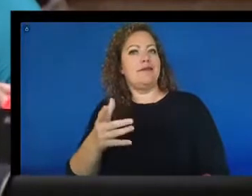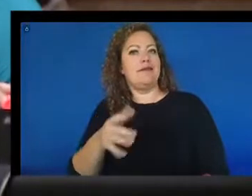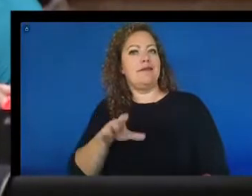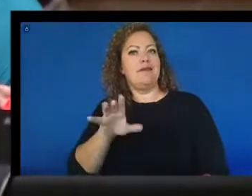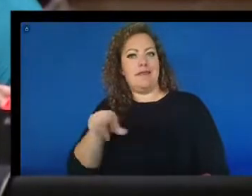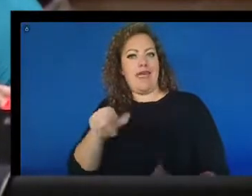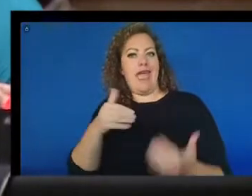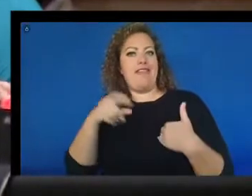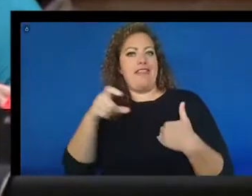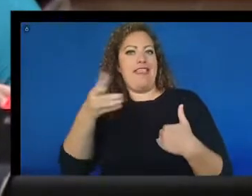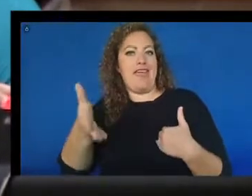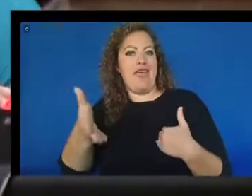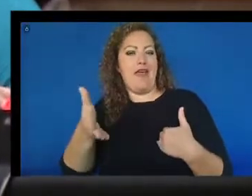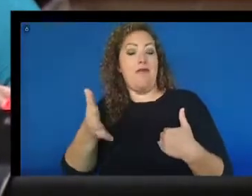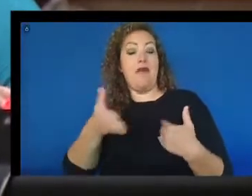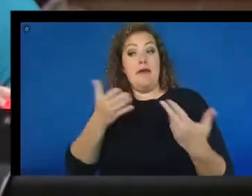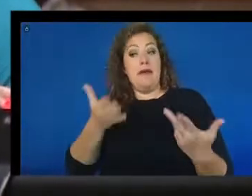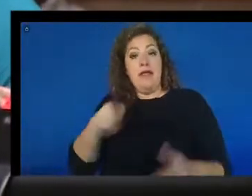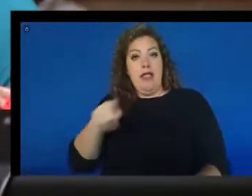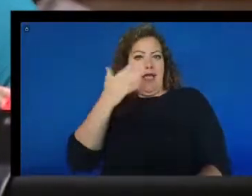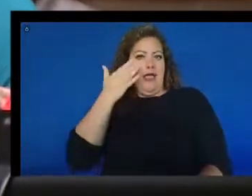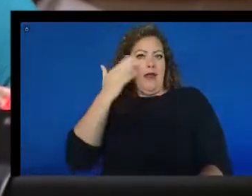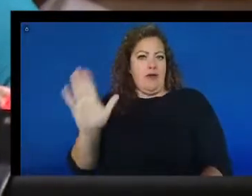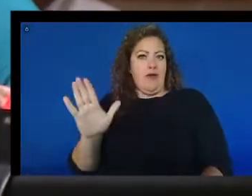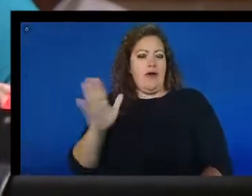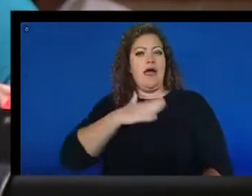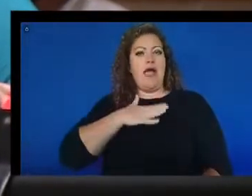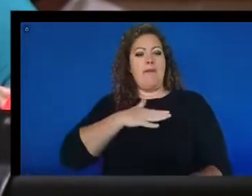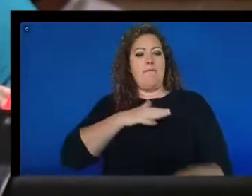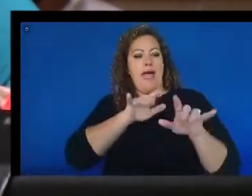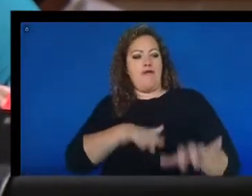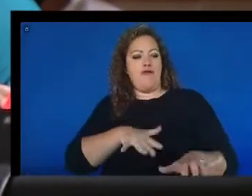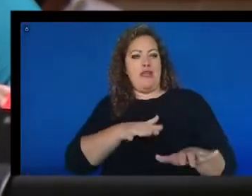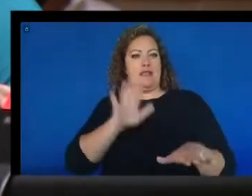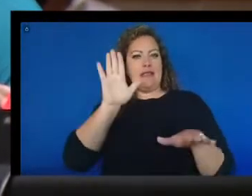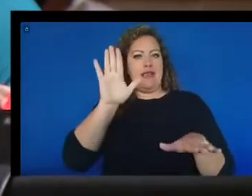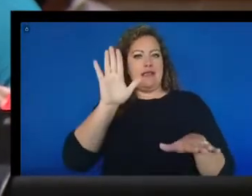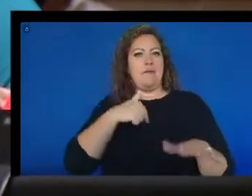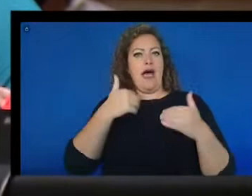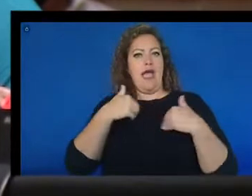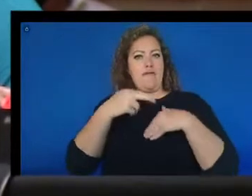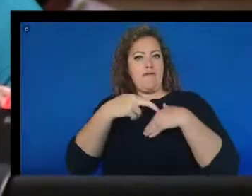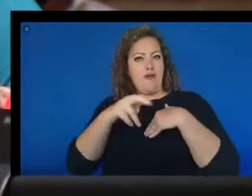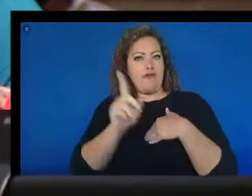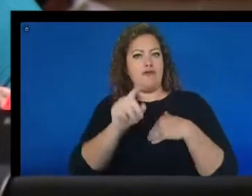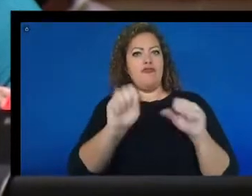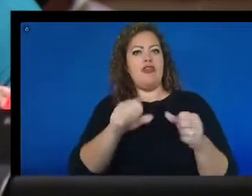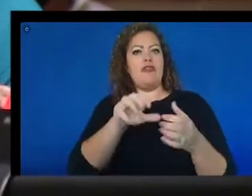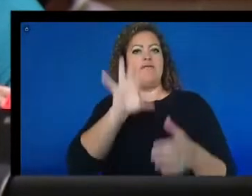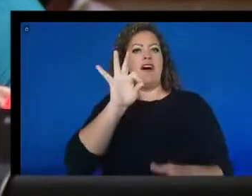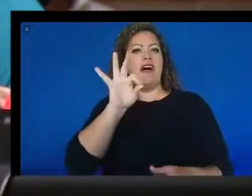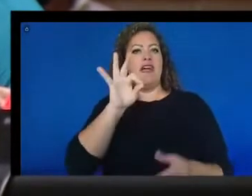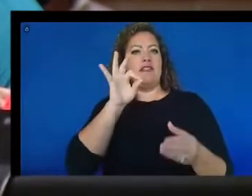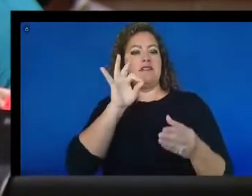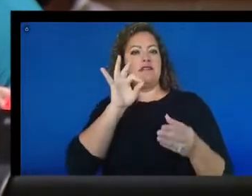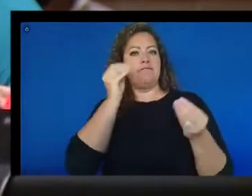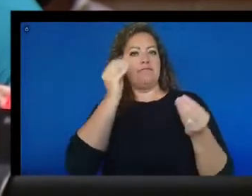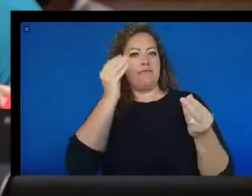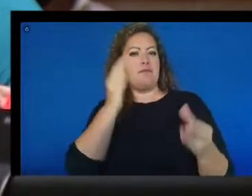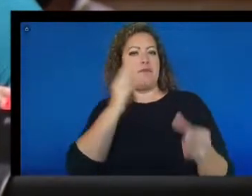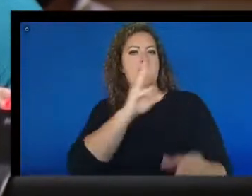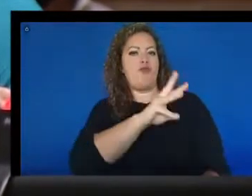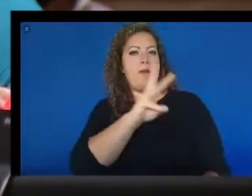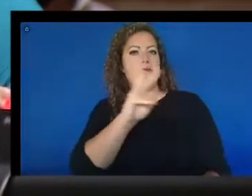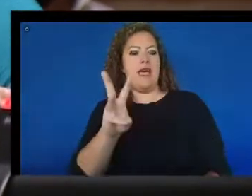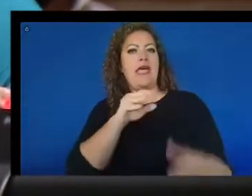therefore, they don't know. So in my written testimony, I have some references of where you could find about the website accessibility guidelines that